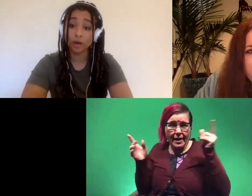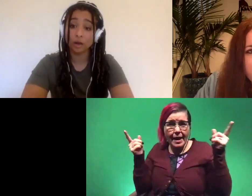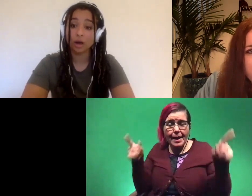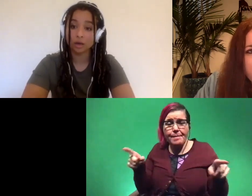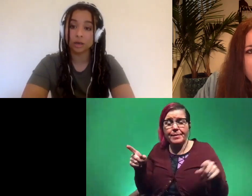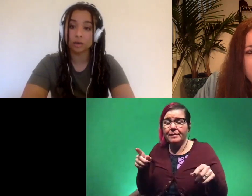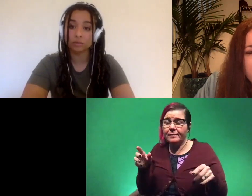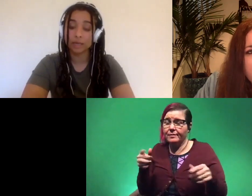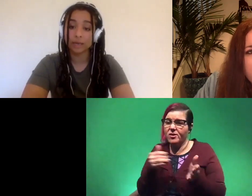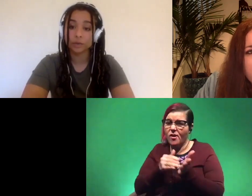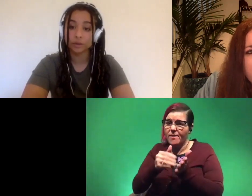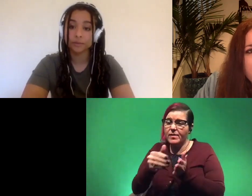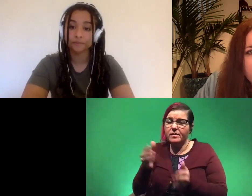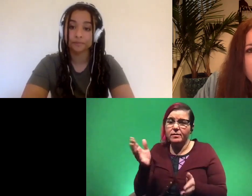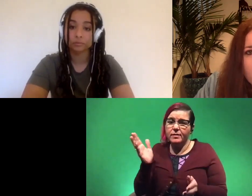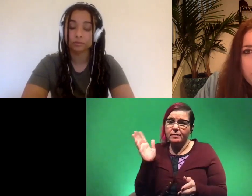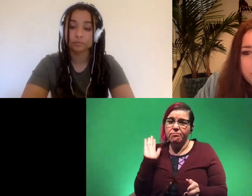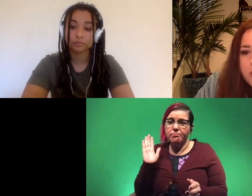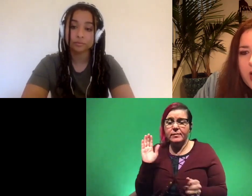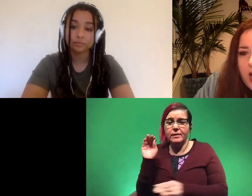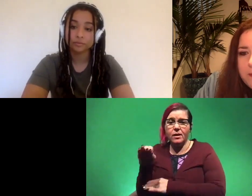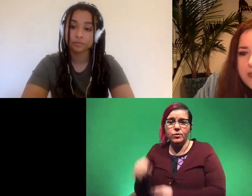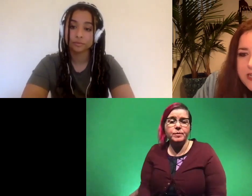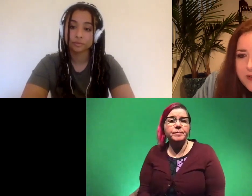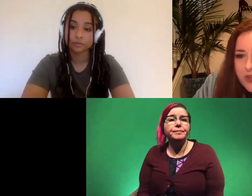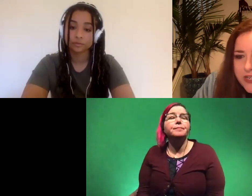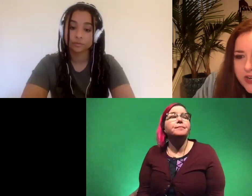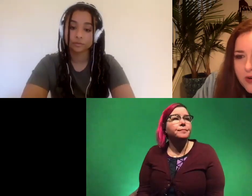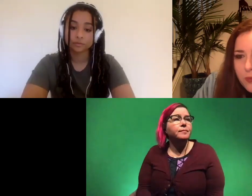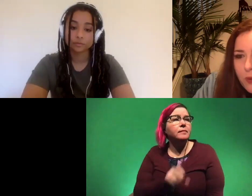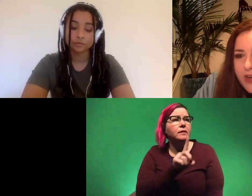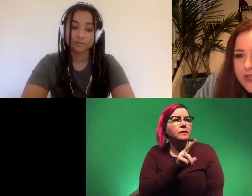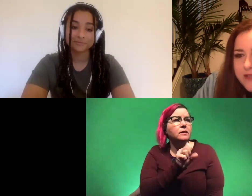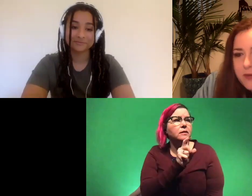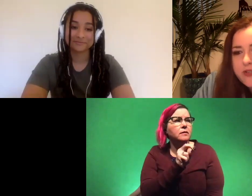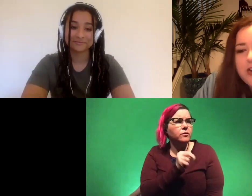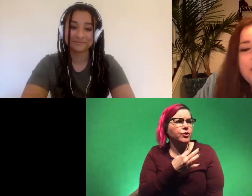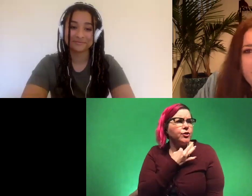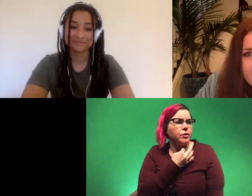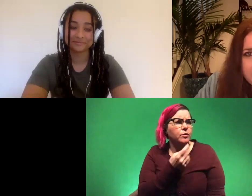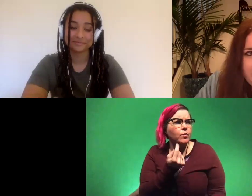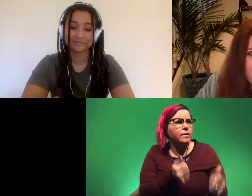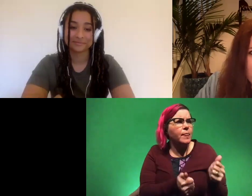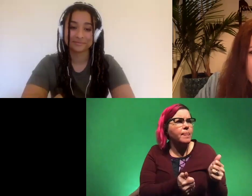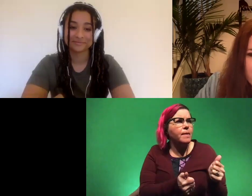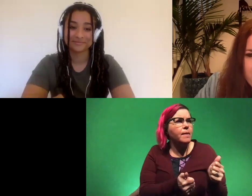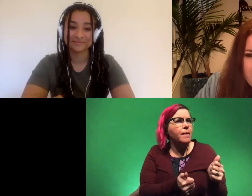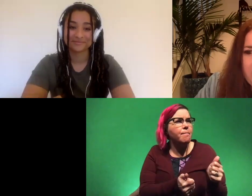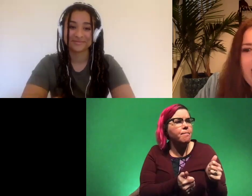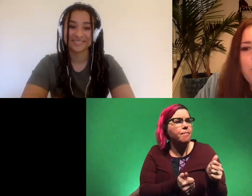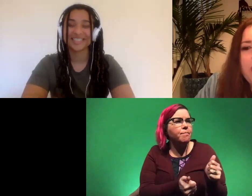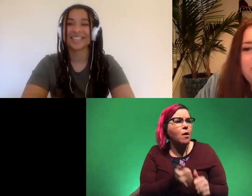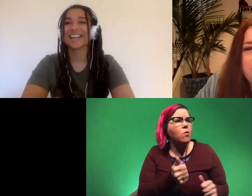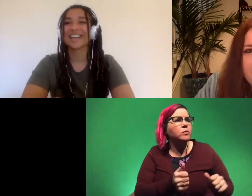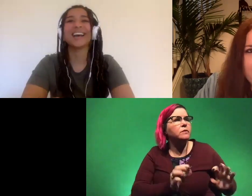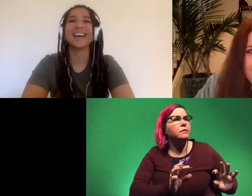quite a lot in late dinosaurs cool um dustin would like to know what is the most underrated dinosaur in your opinion